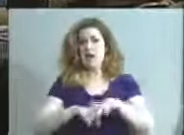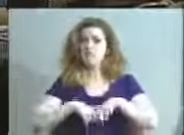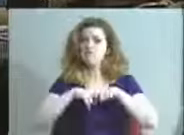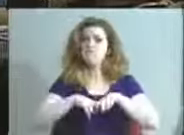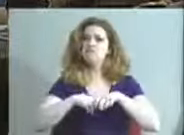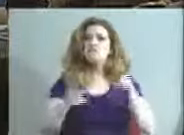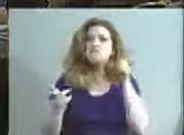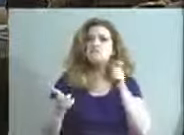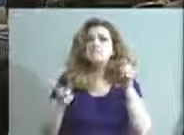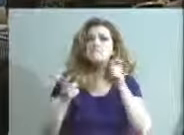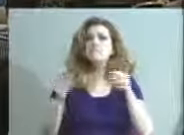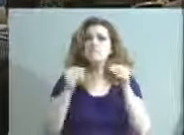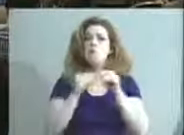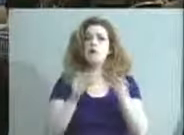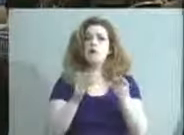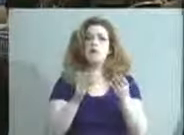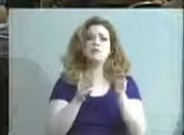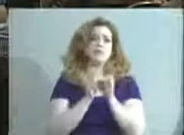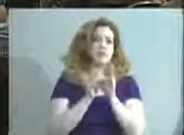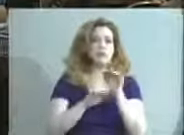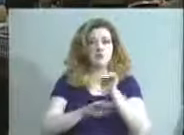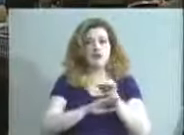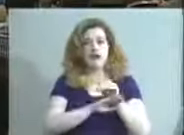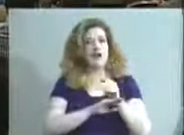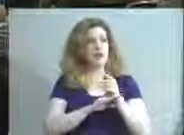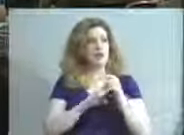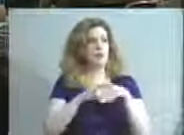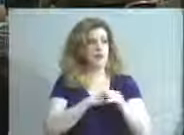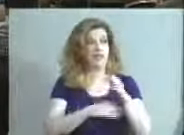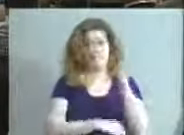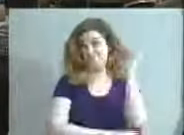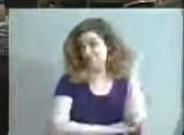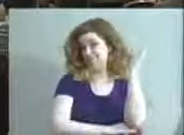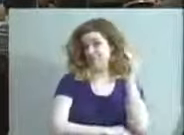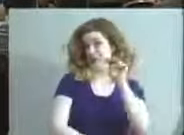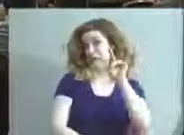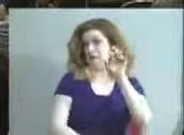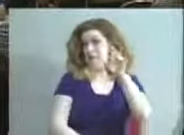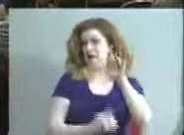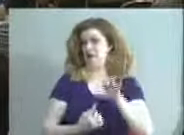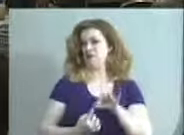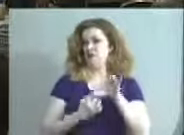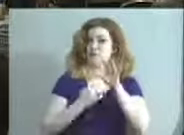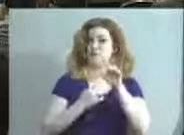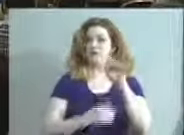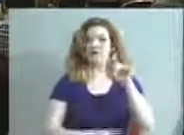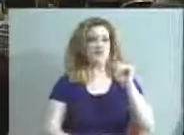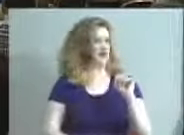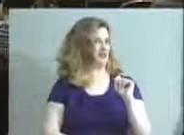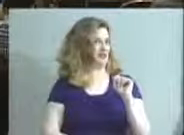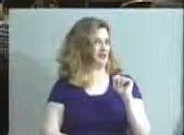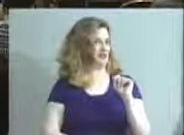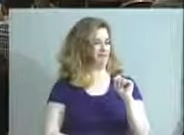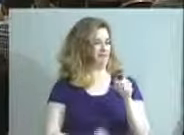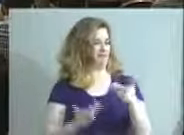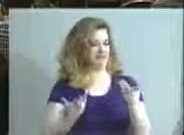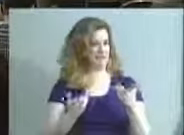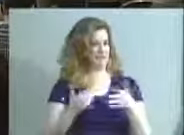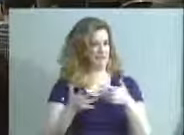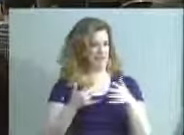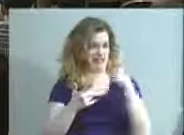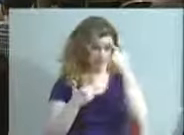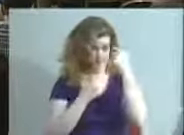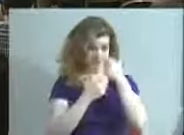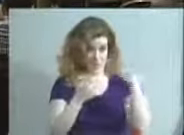of our meeting, which tonight includes presentation by the mayor, so we have a special treat, but you may nonetheless want to take off.